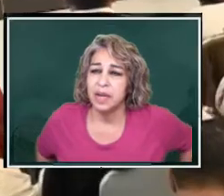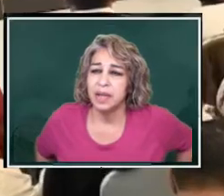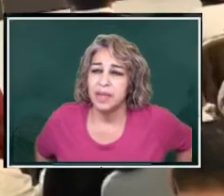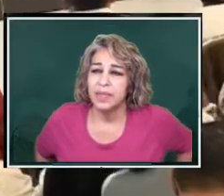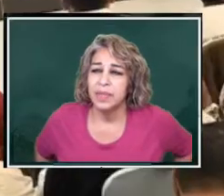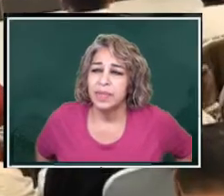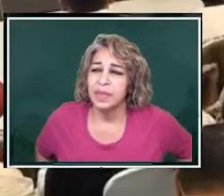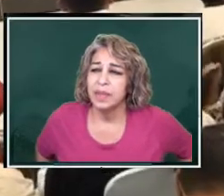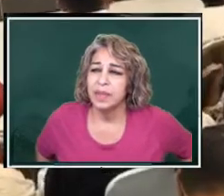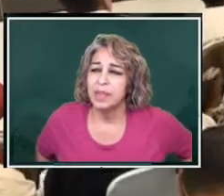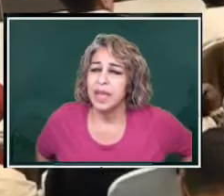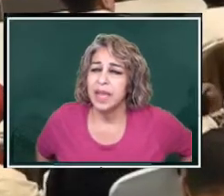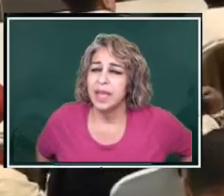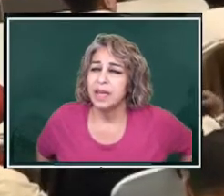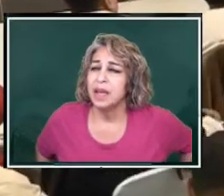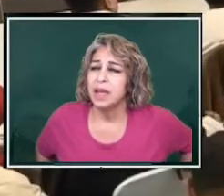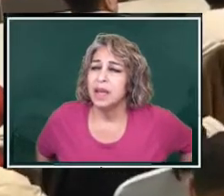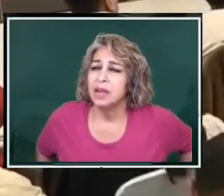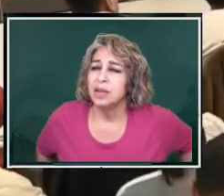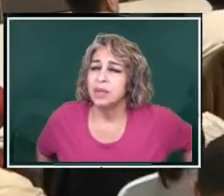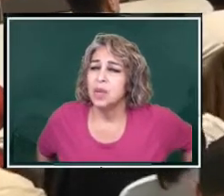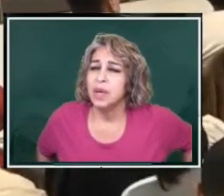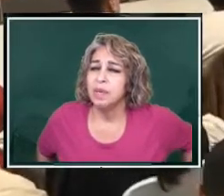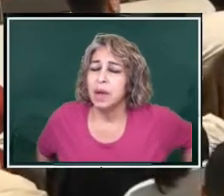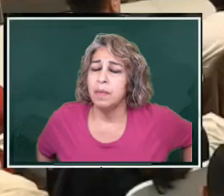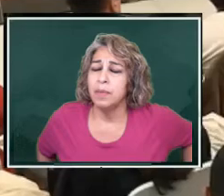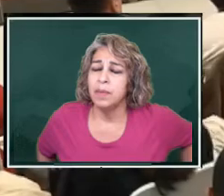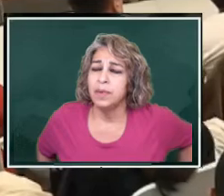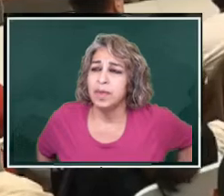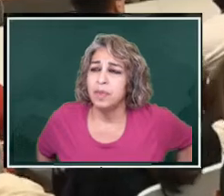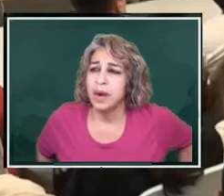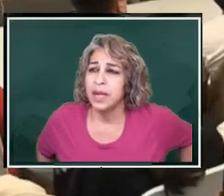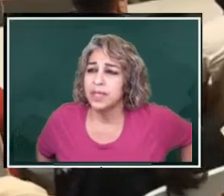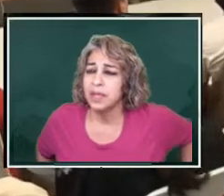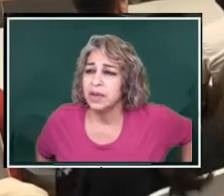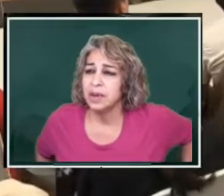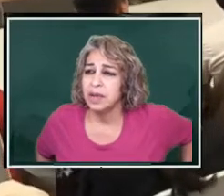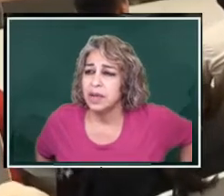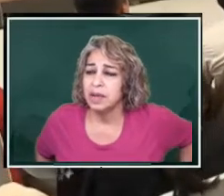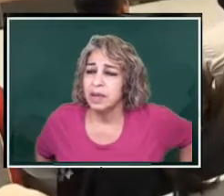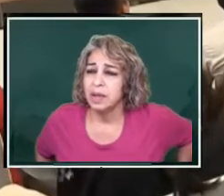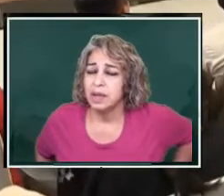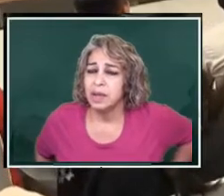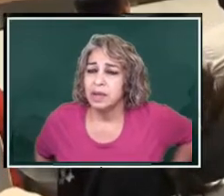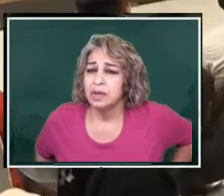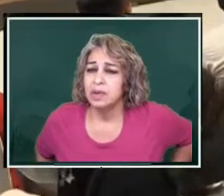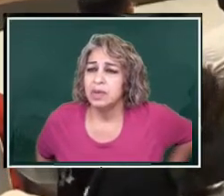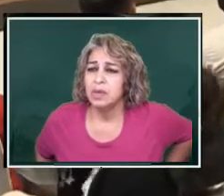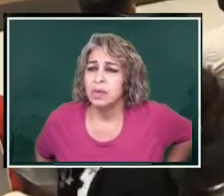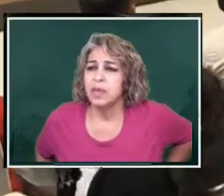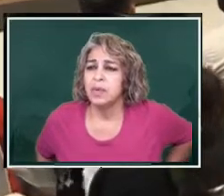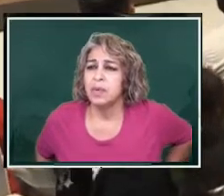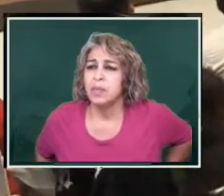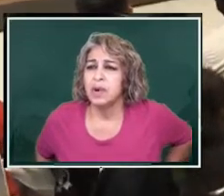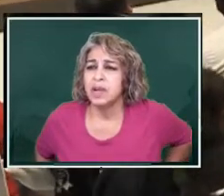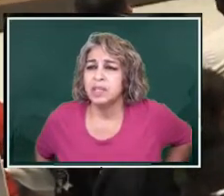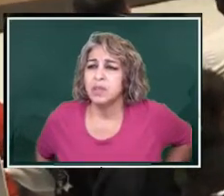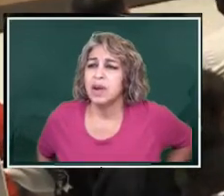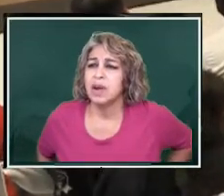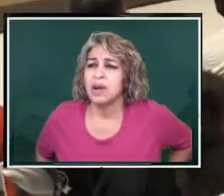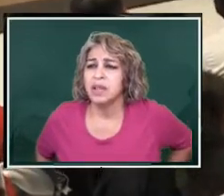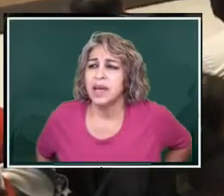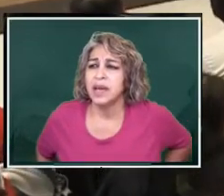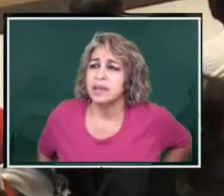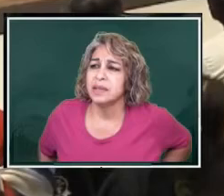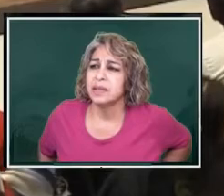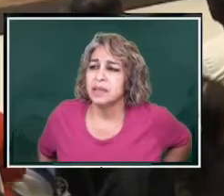Mechocan, they had 20 people that were executed. Do you know what the report is